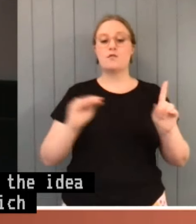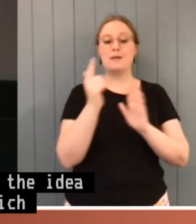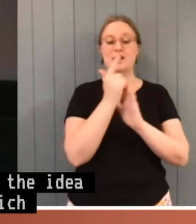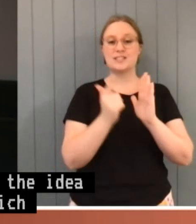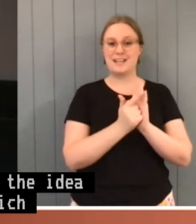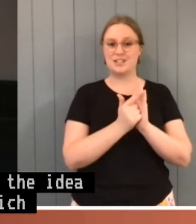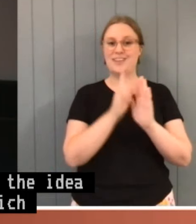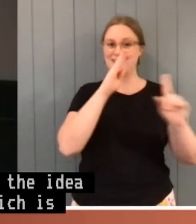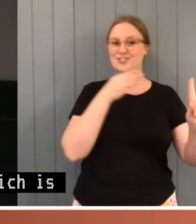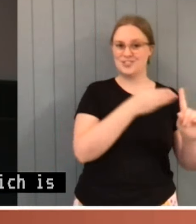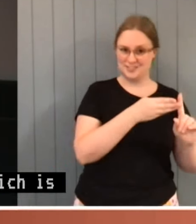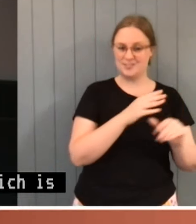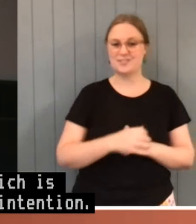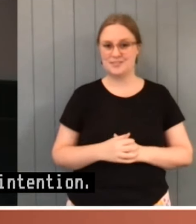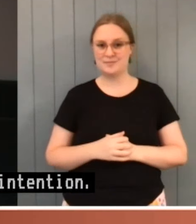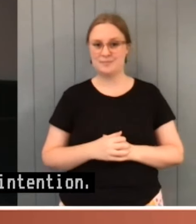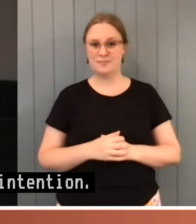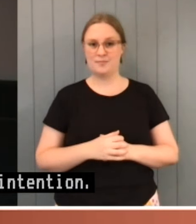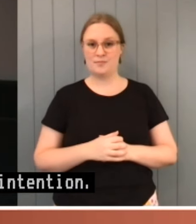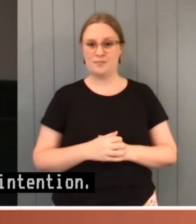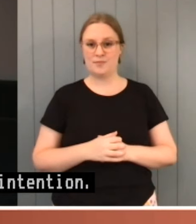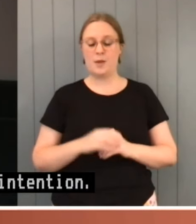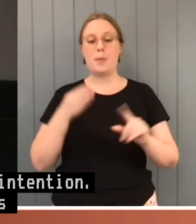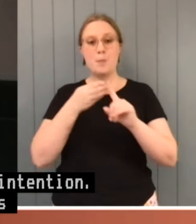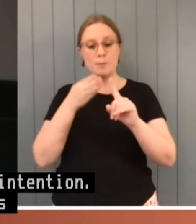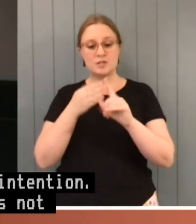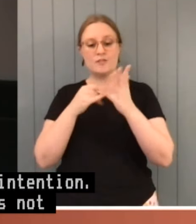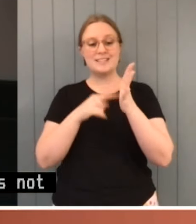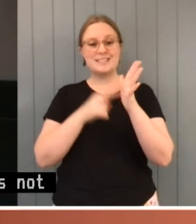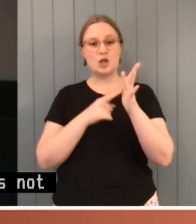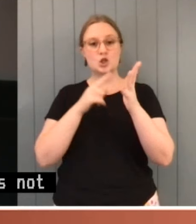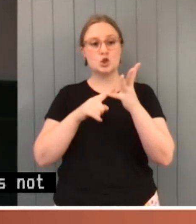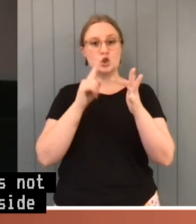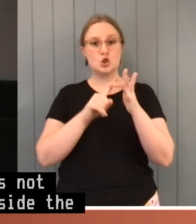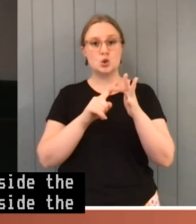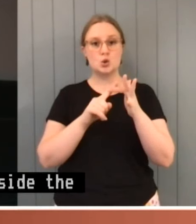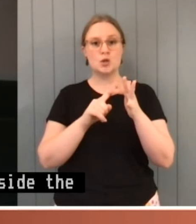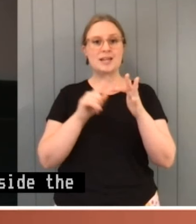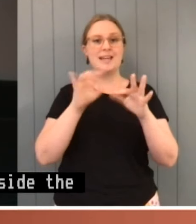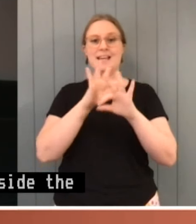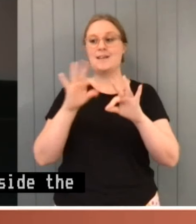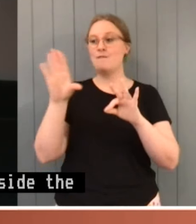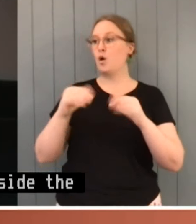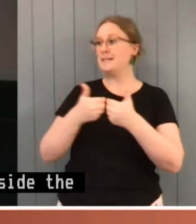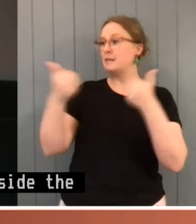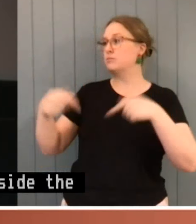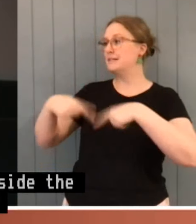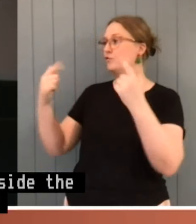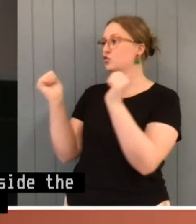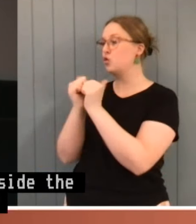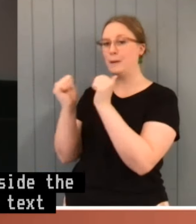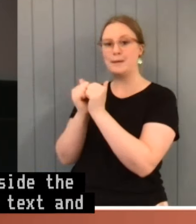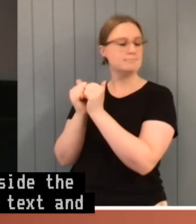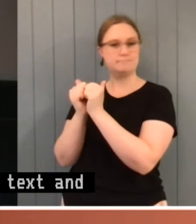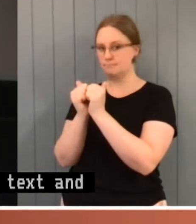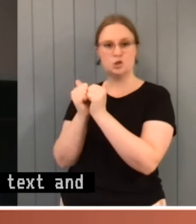which exists outside the statute. It resides in its text and structure, albeit it may be identified by reference to common